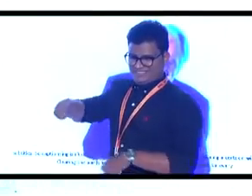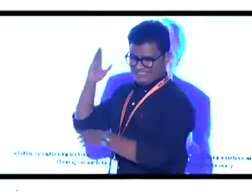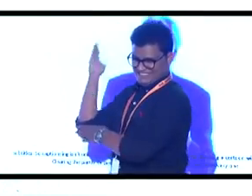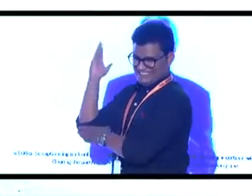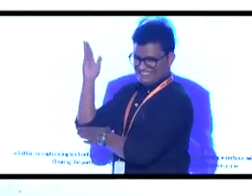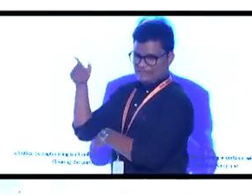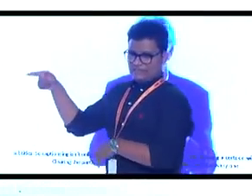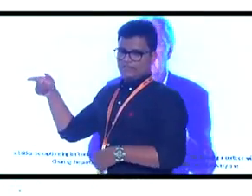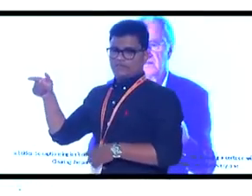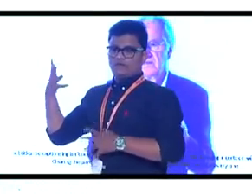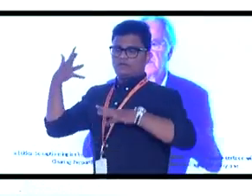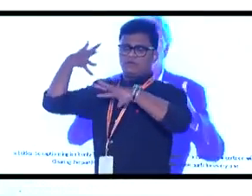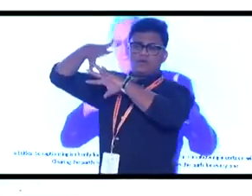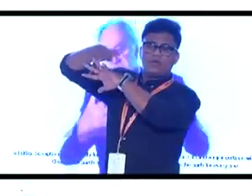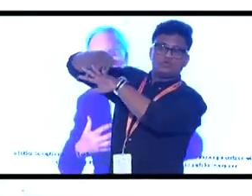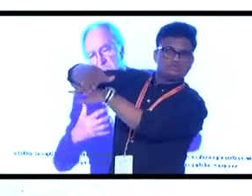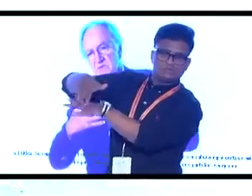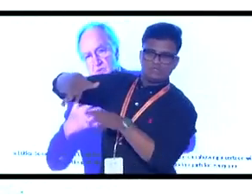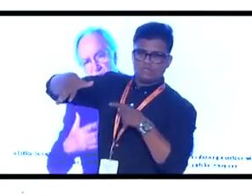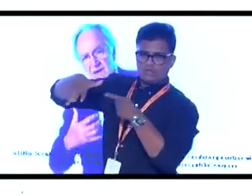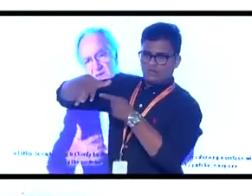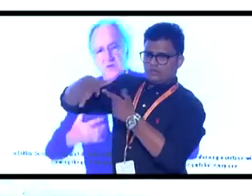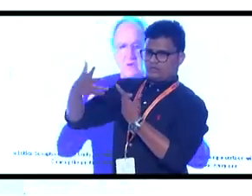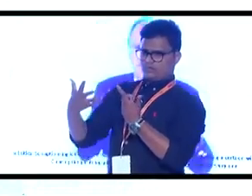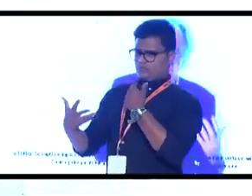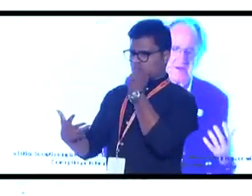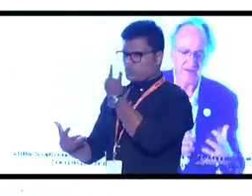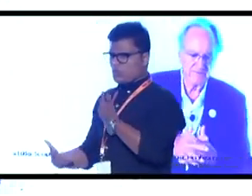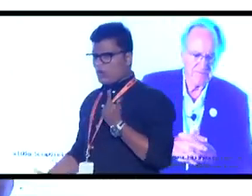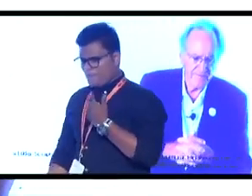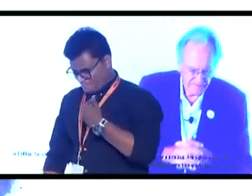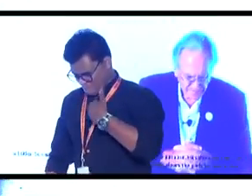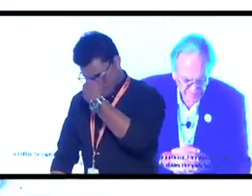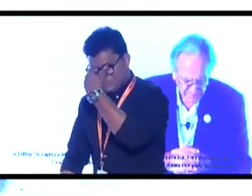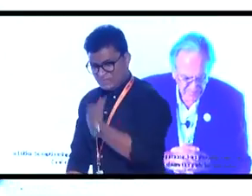he had a problem with that, about who am I to include somebody.